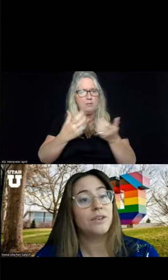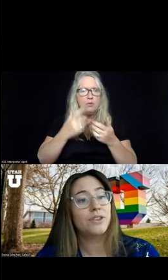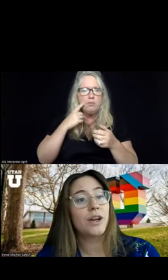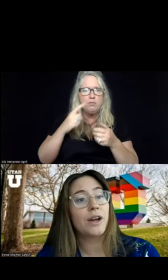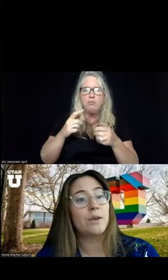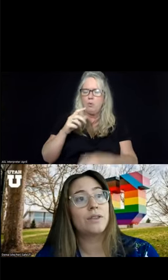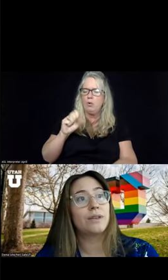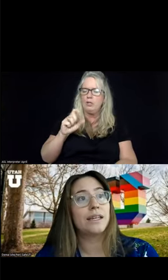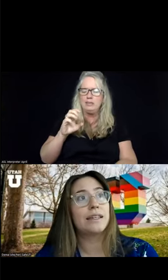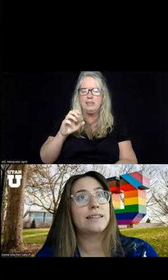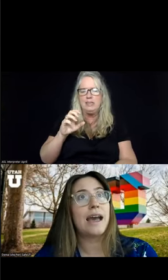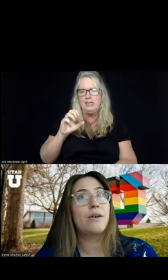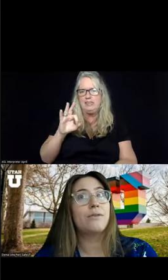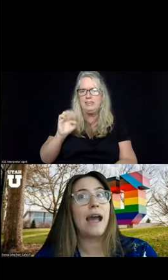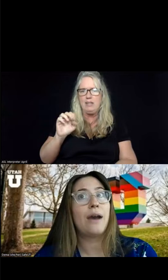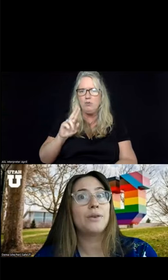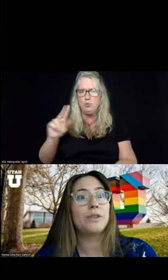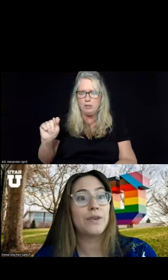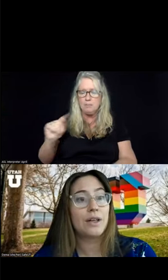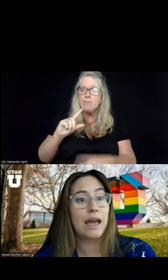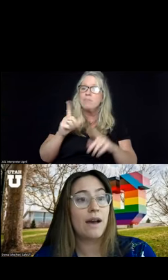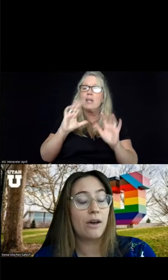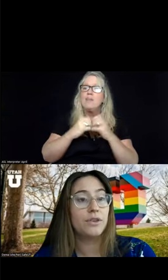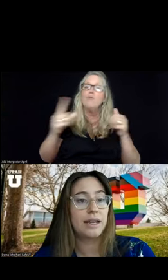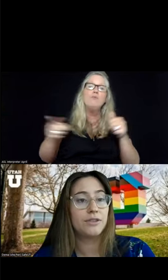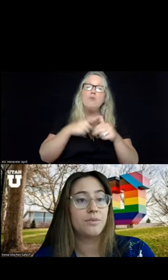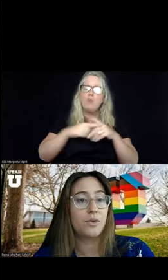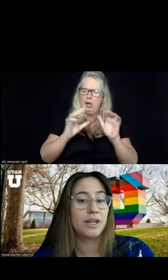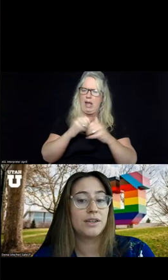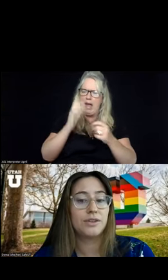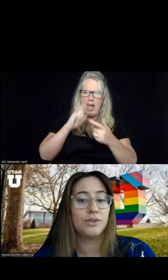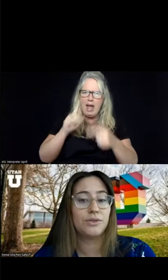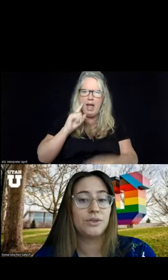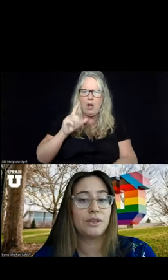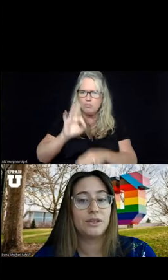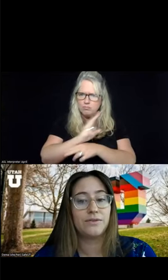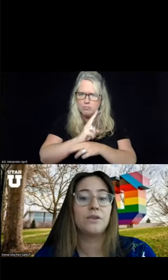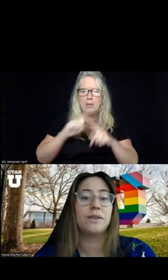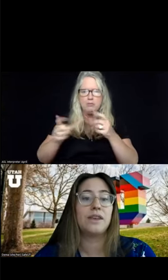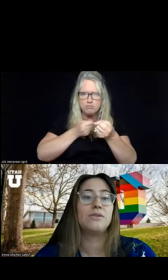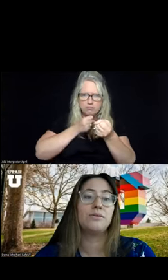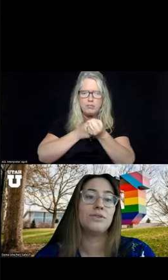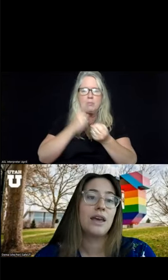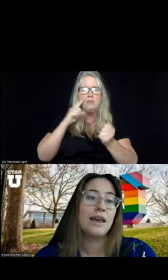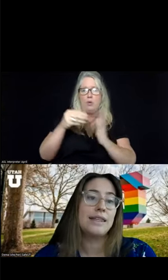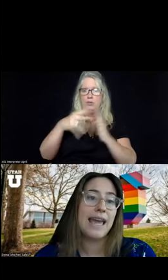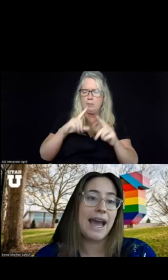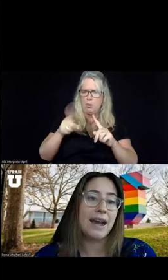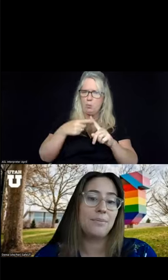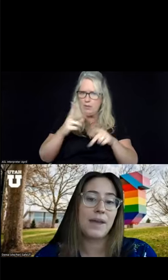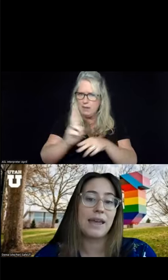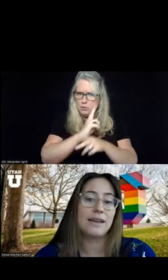What they're starting with really is how useful and how helpful and how supported do students feel when they use